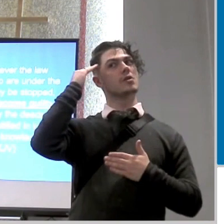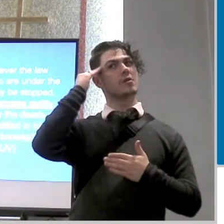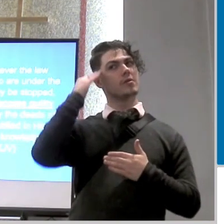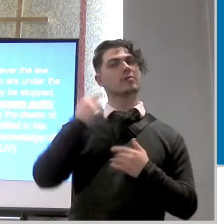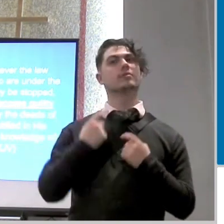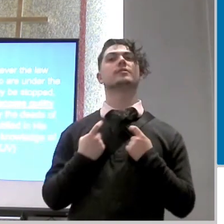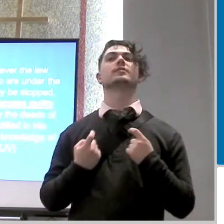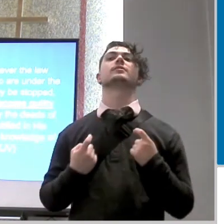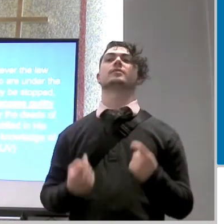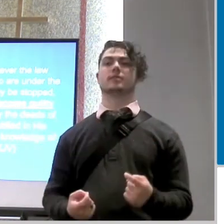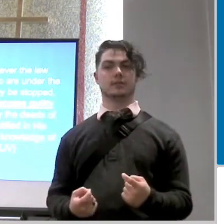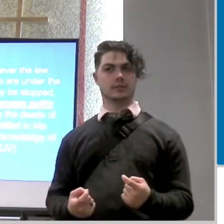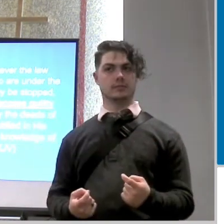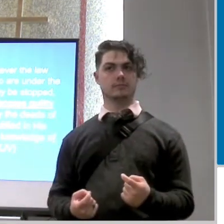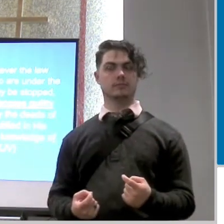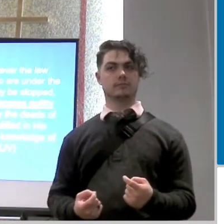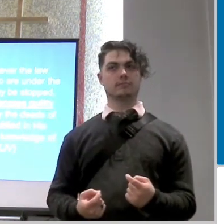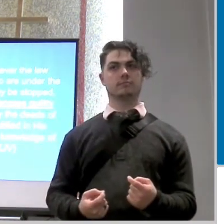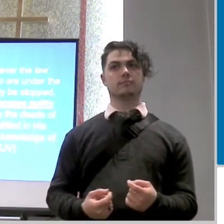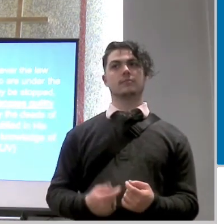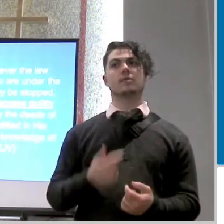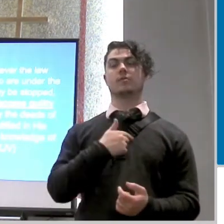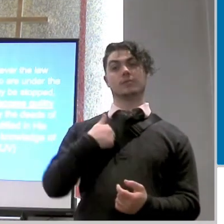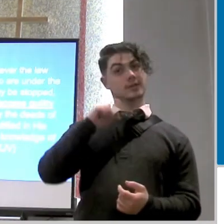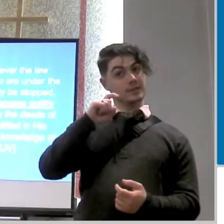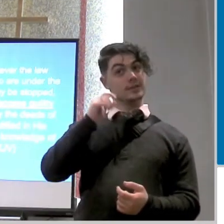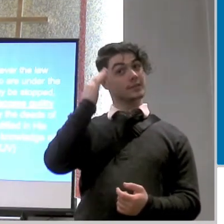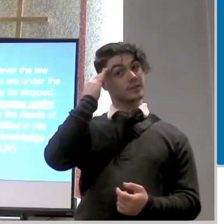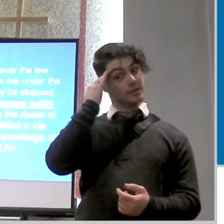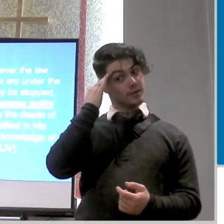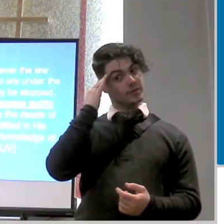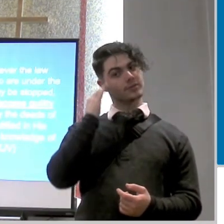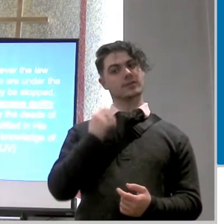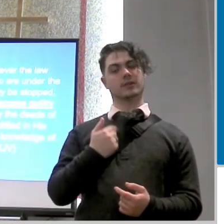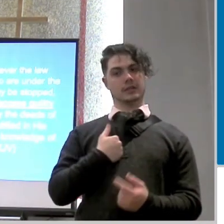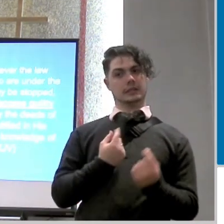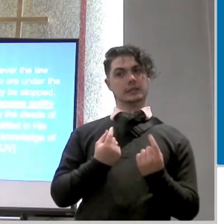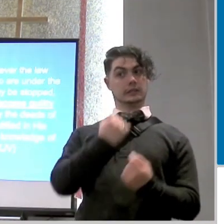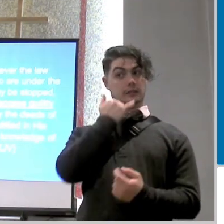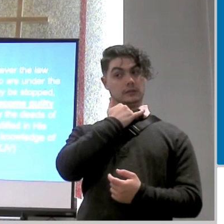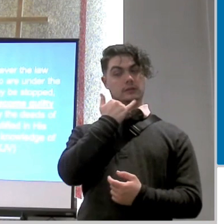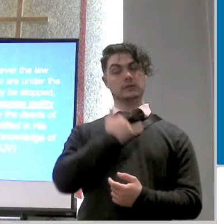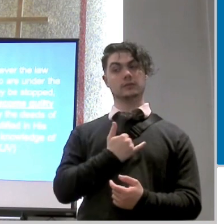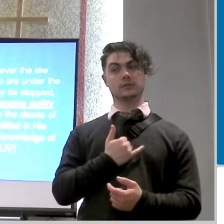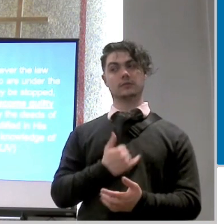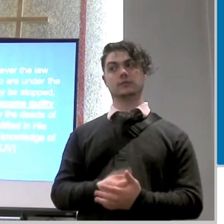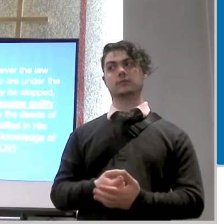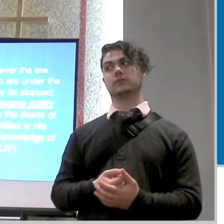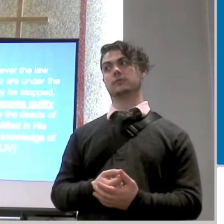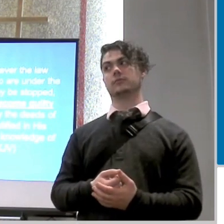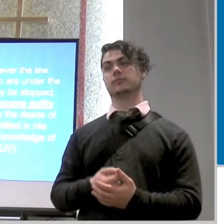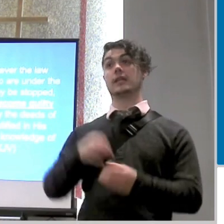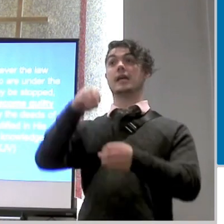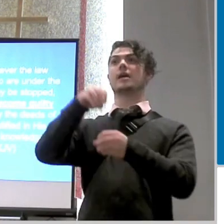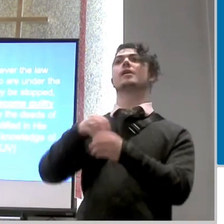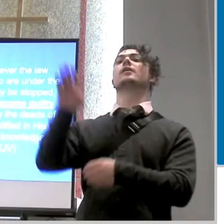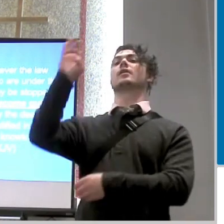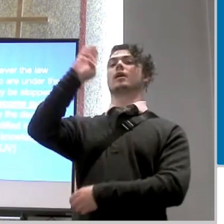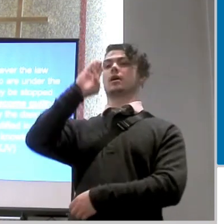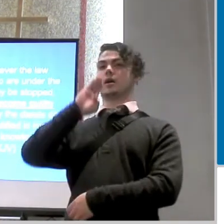we need to know when we are doing the wrong thing in god's sight and the objective term here is in god's sight